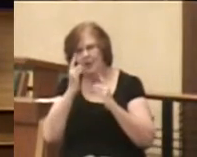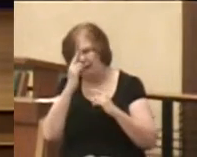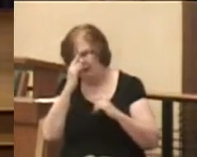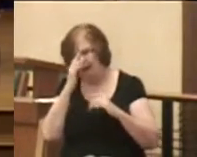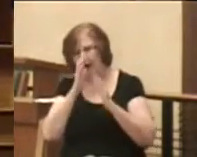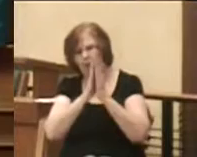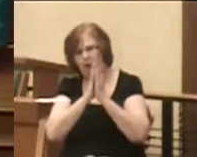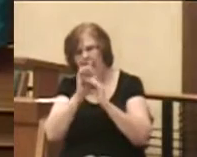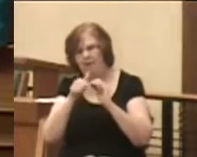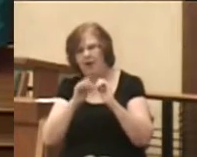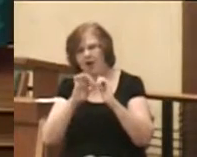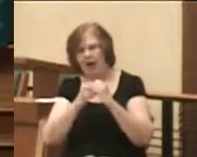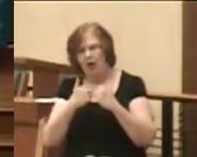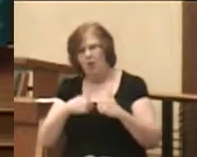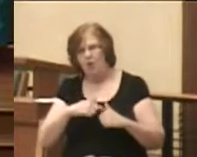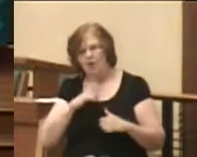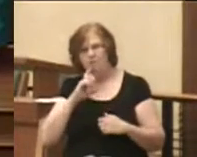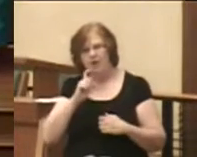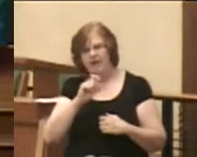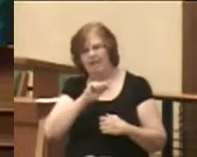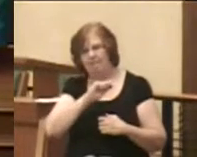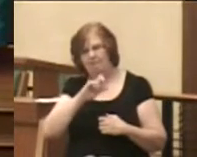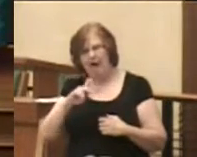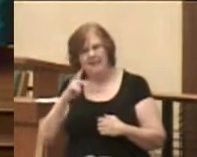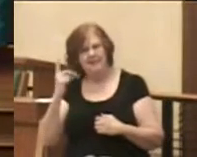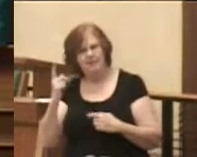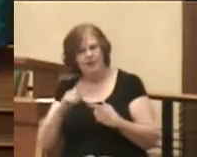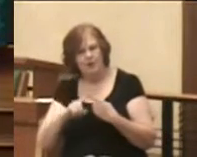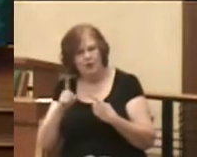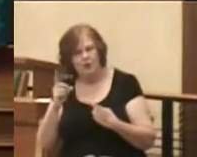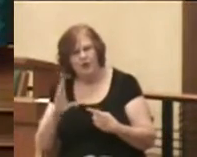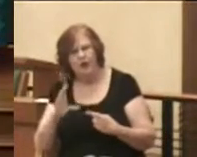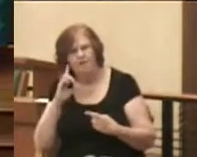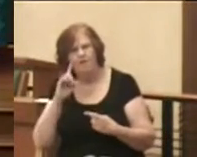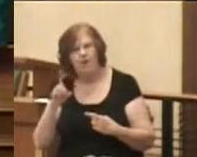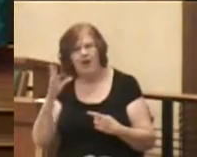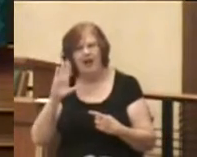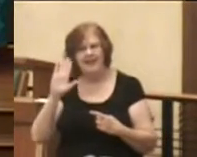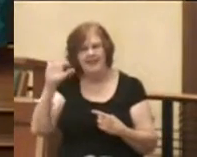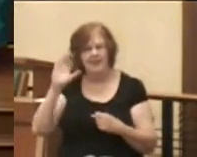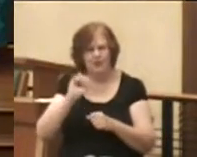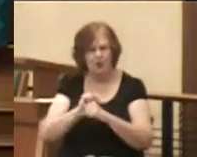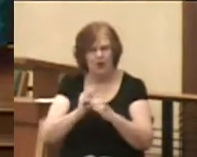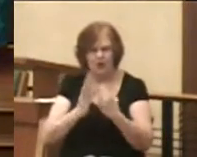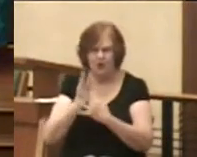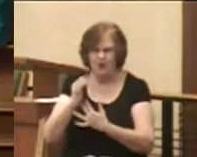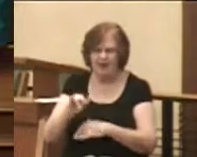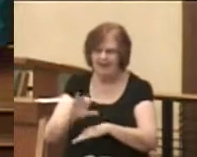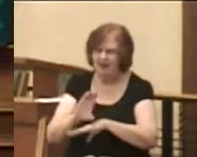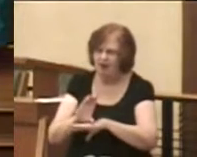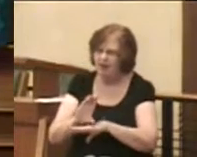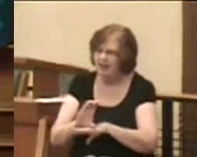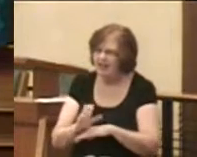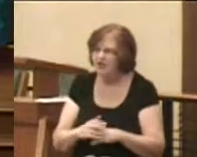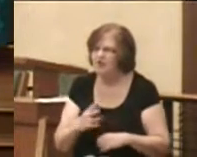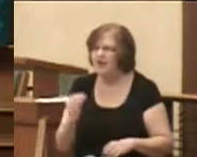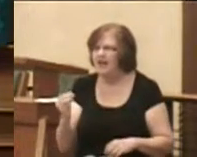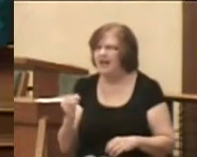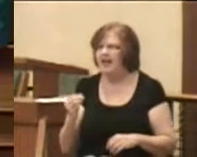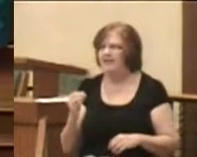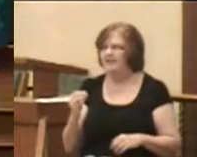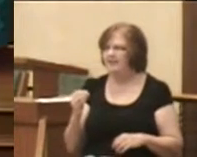pray about how it is that we will give back something to God for God's work through this congregation in